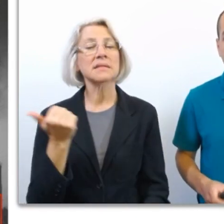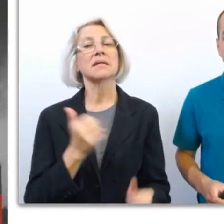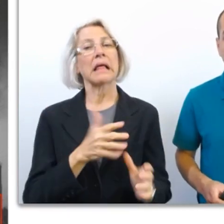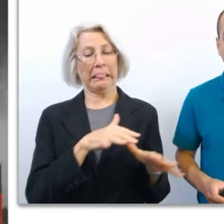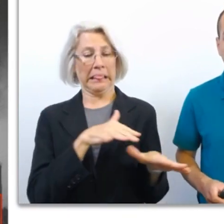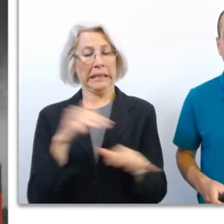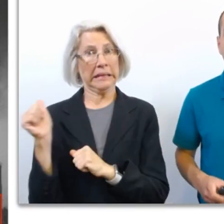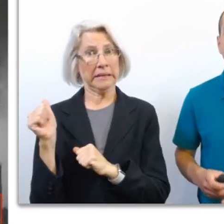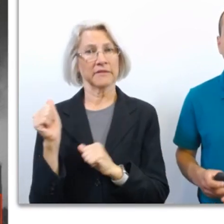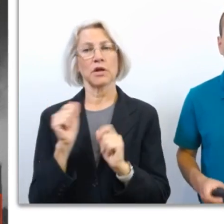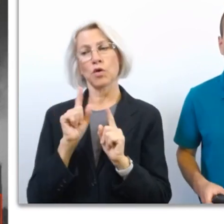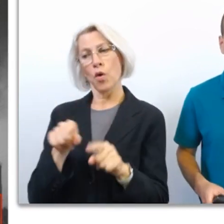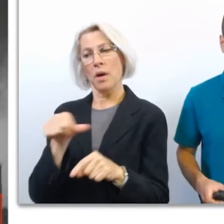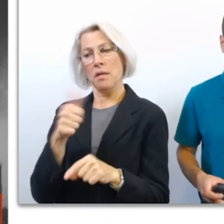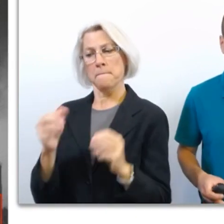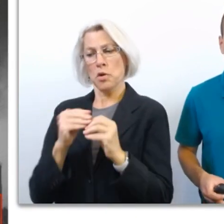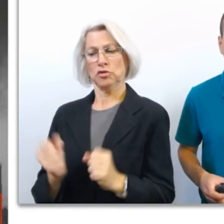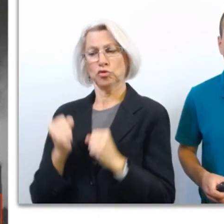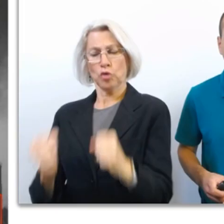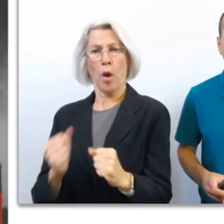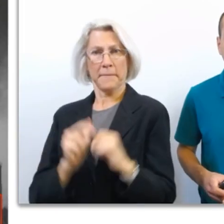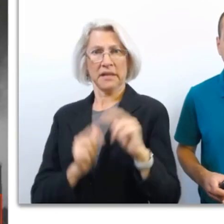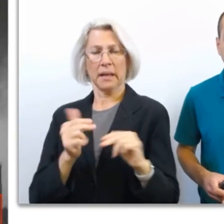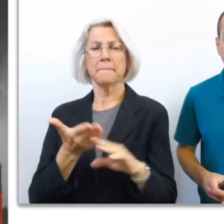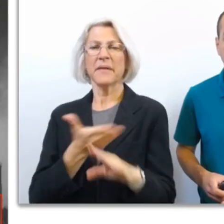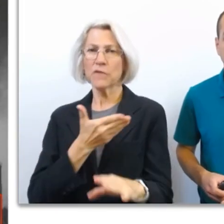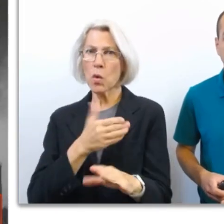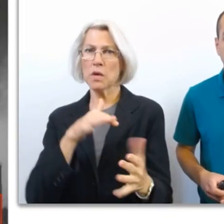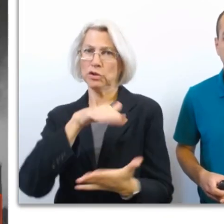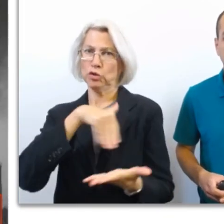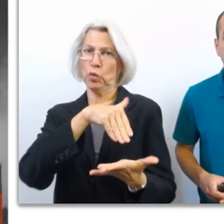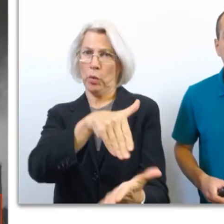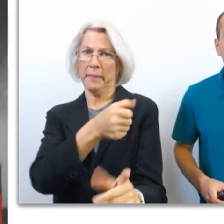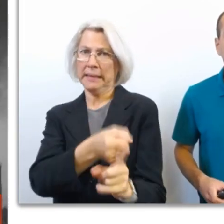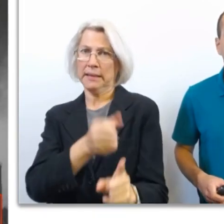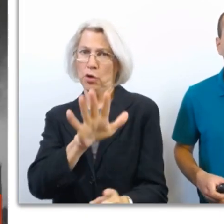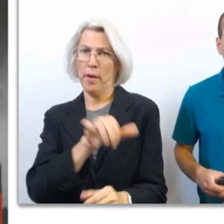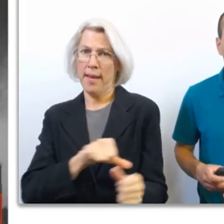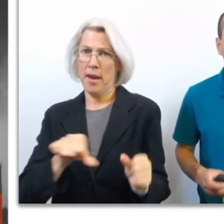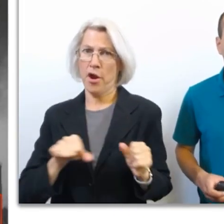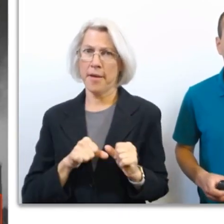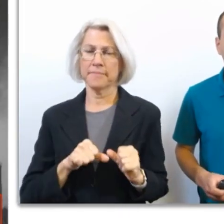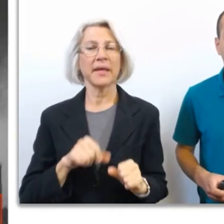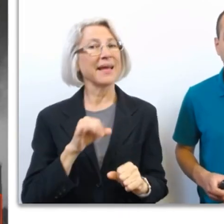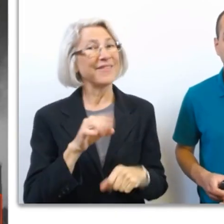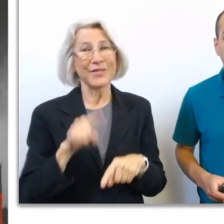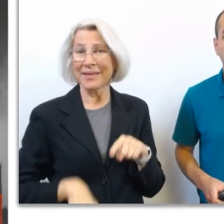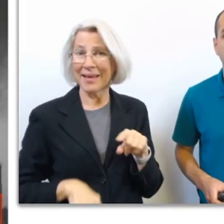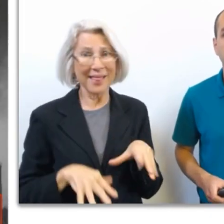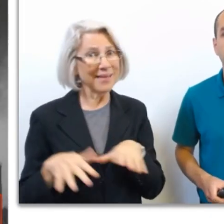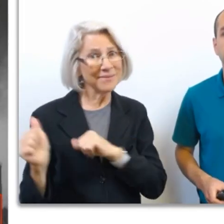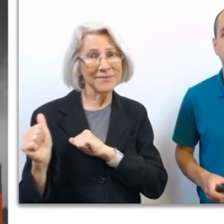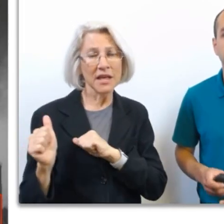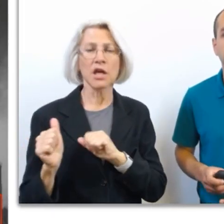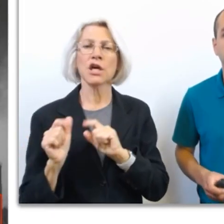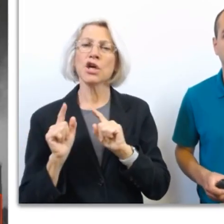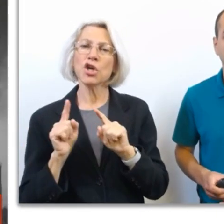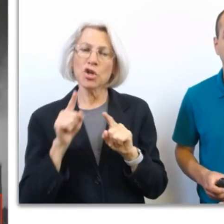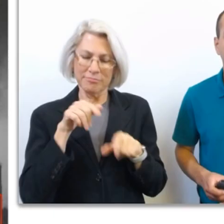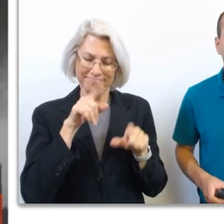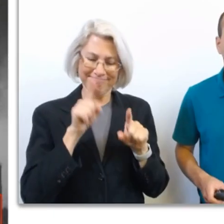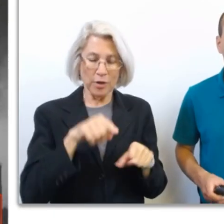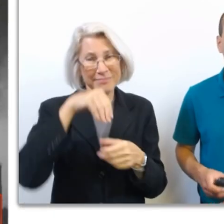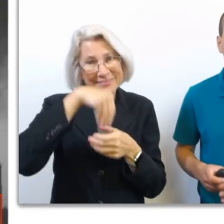substantial building before storms threaten your area. If you are unable to do so, go to an interior